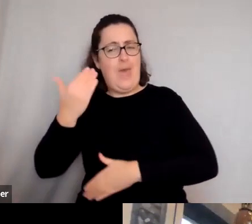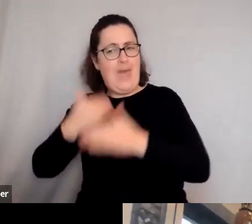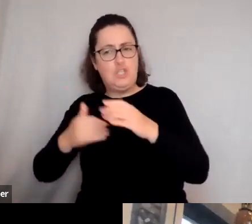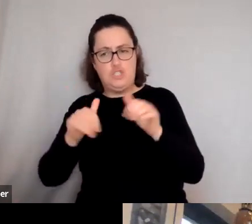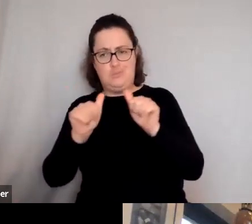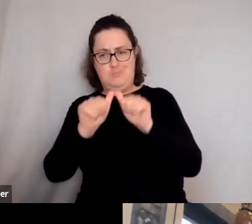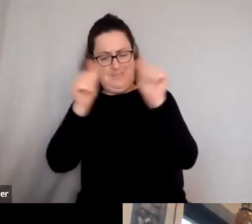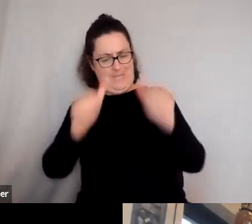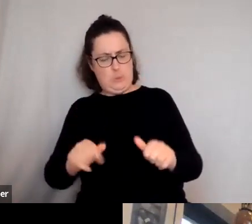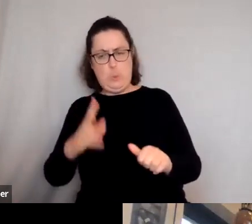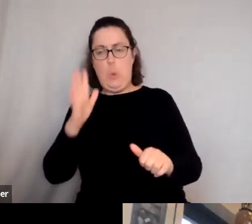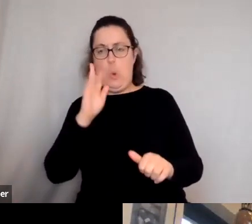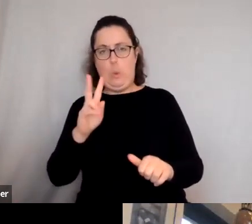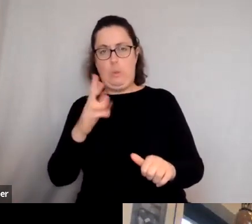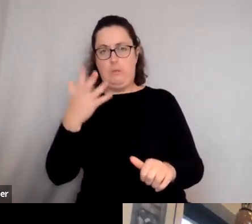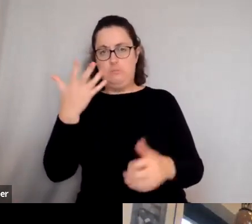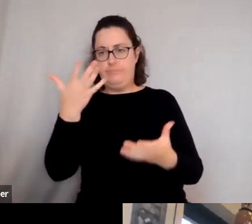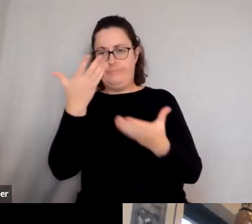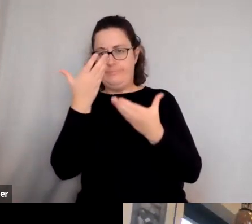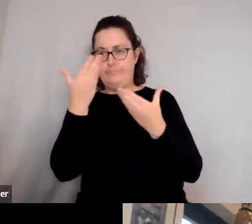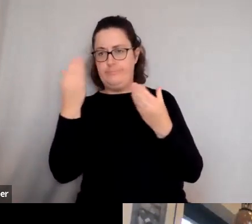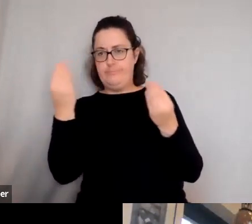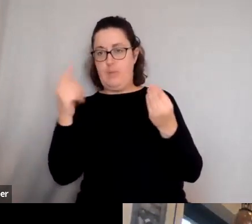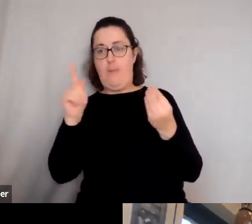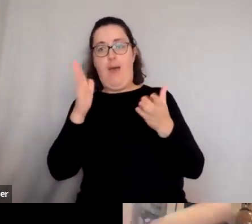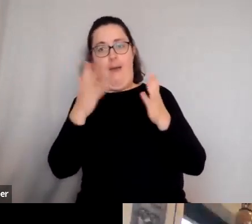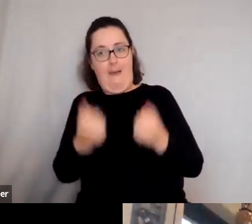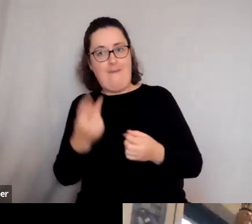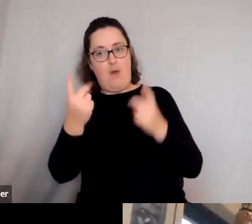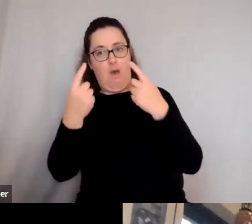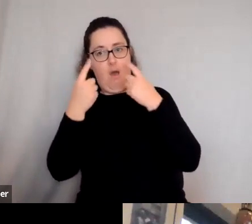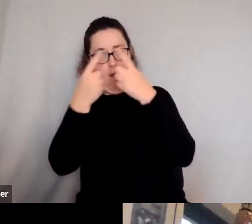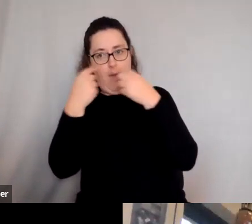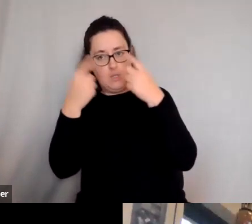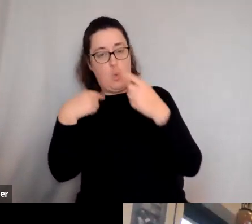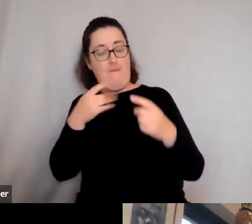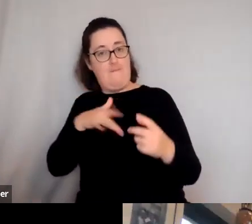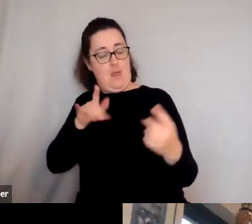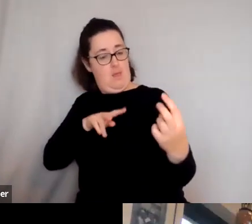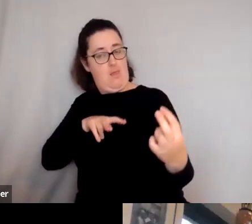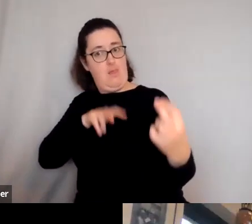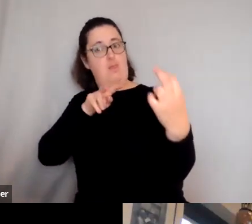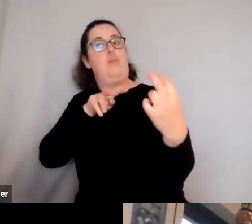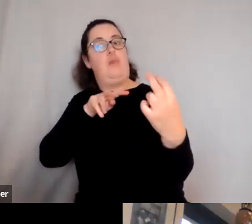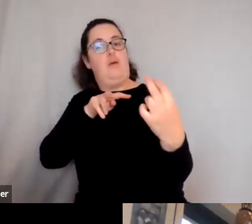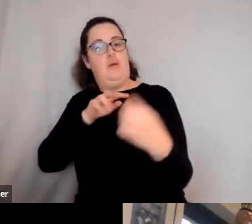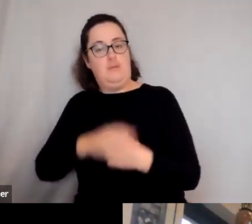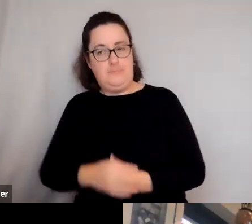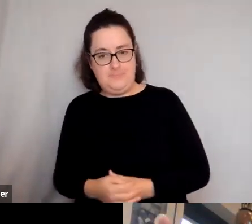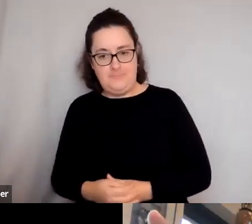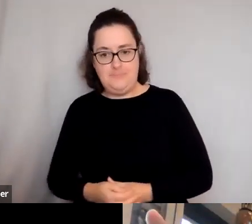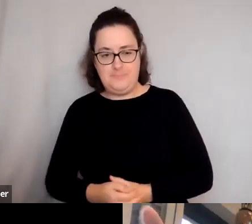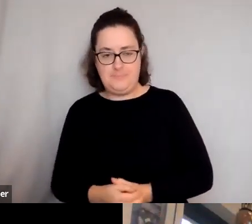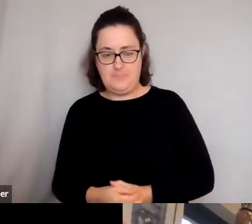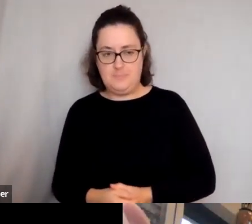vacant, um, but this Augustus has still got its eyes, so he kind of looks at you, engages with you. And it was